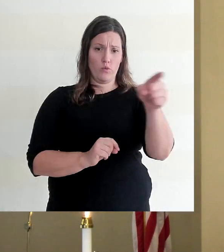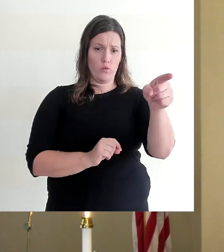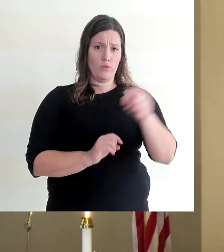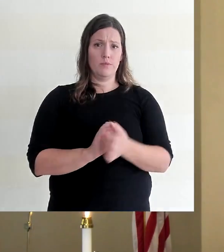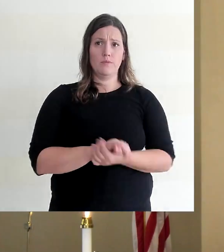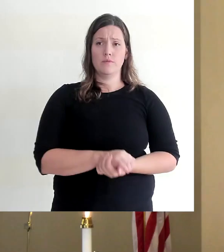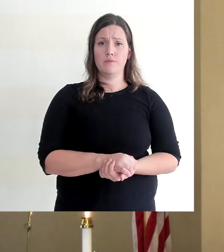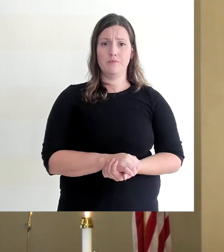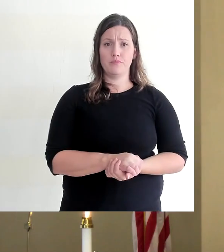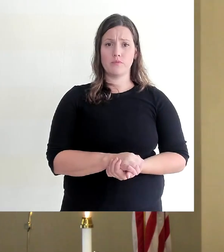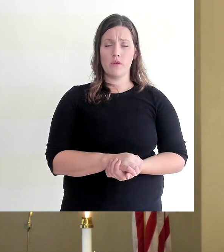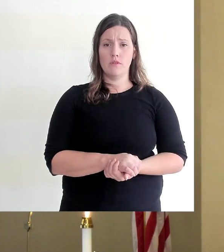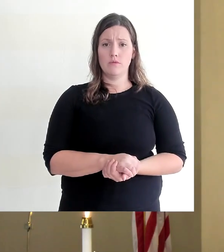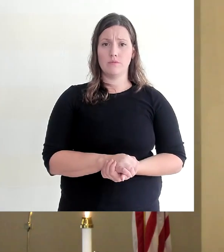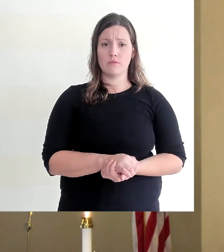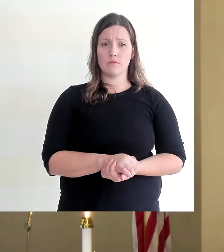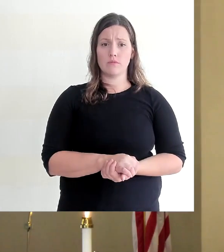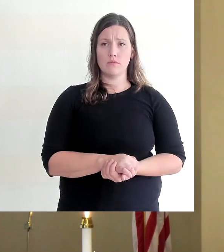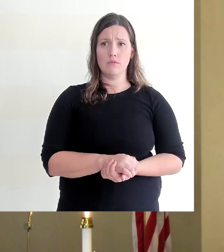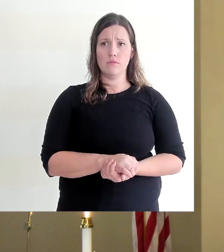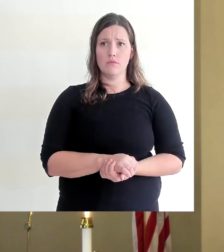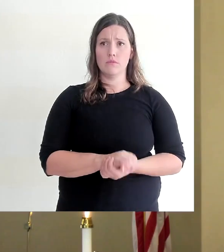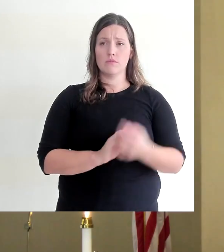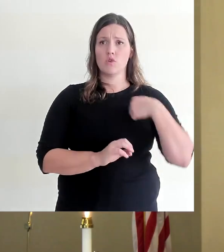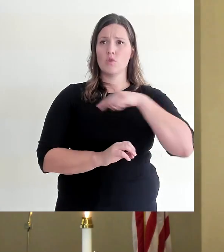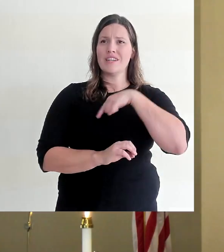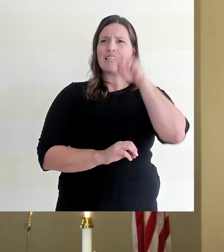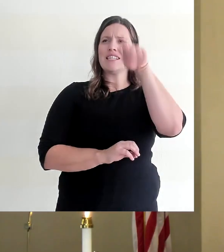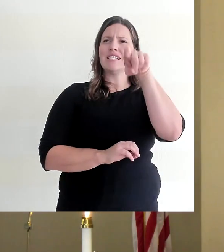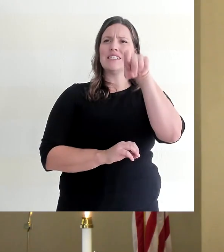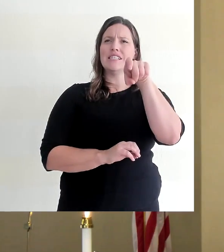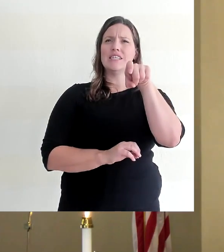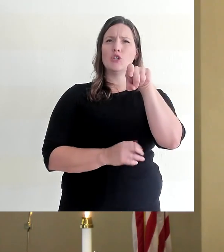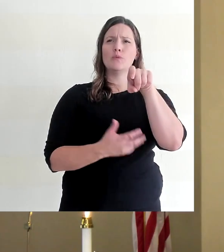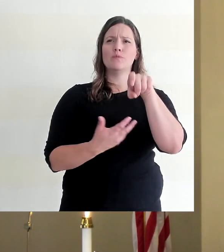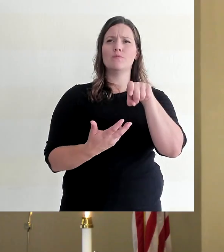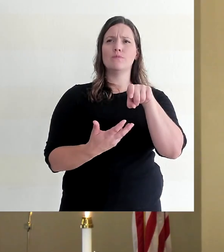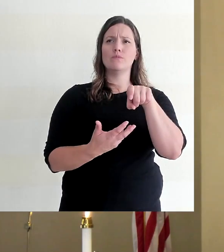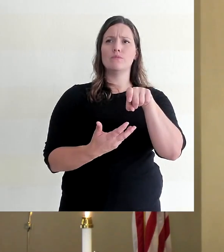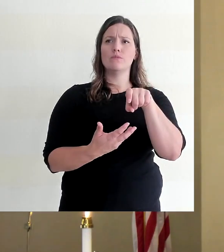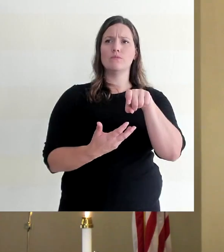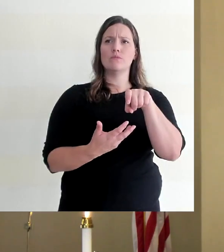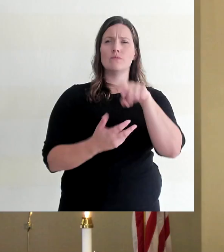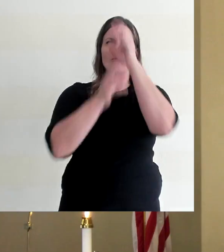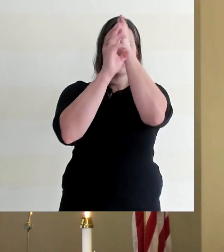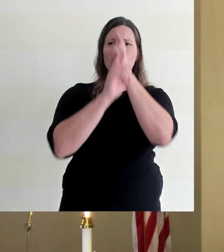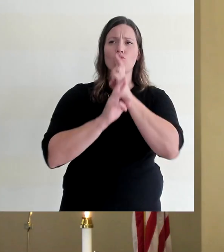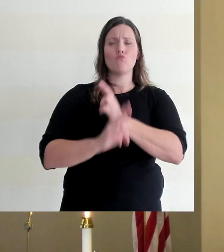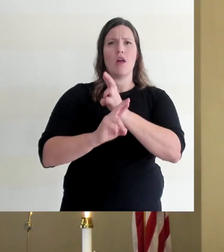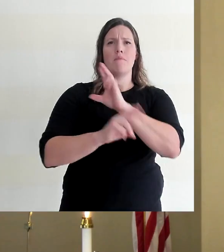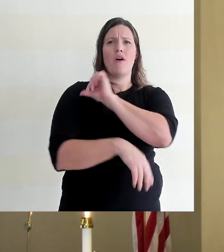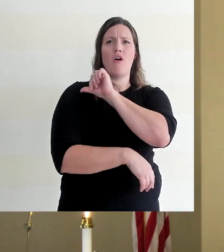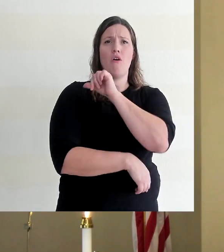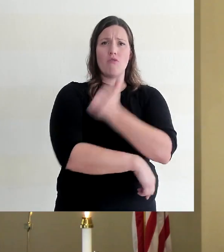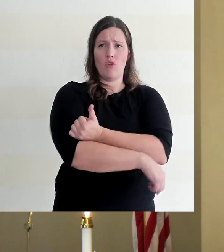learn that we are to respect authority, knowing that the authorities in our life have been placed over